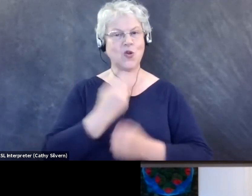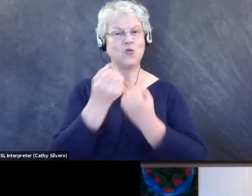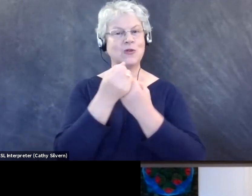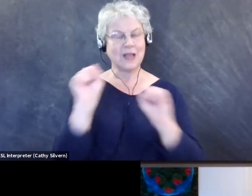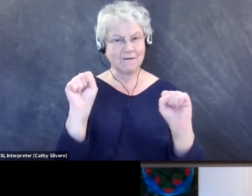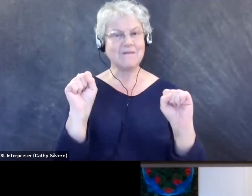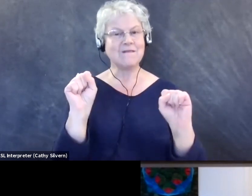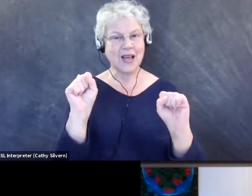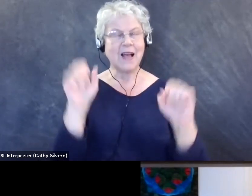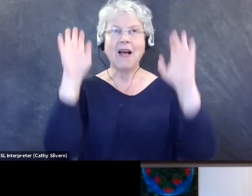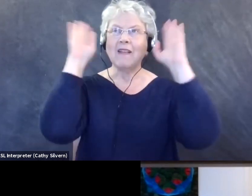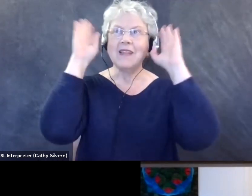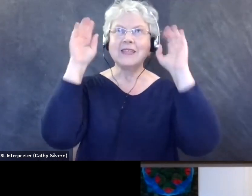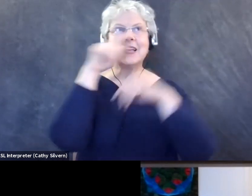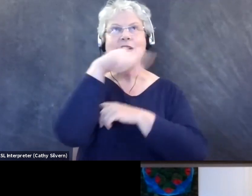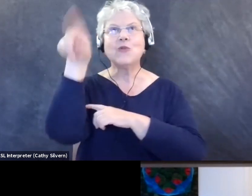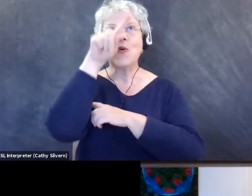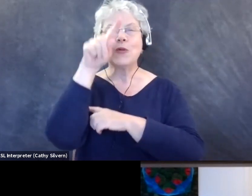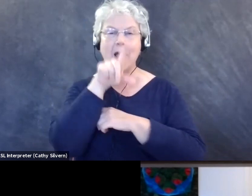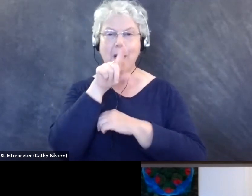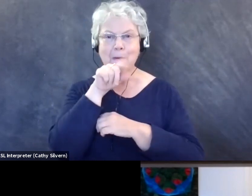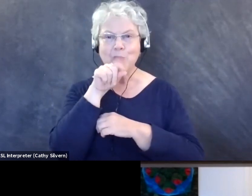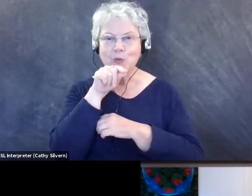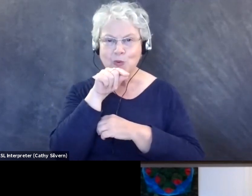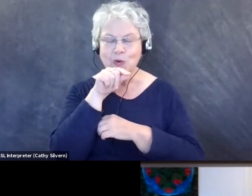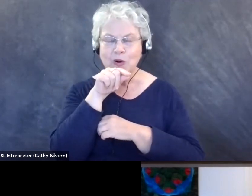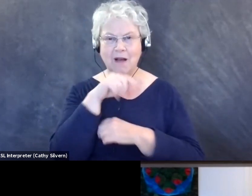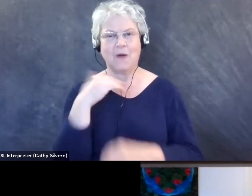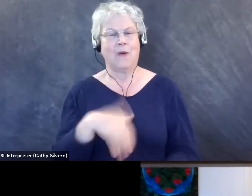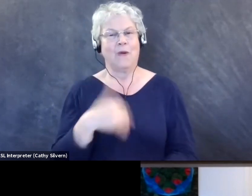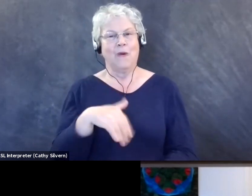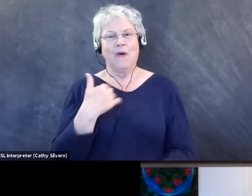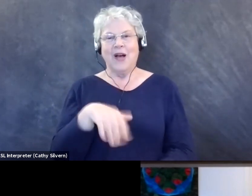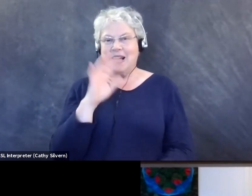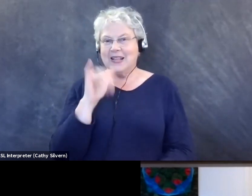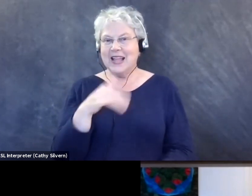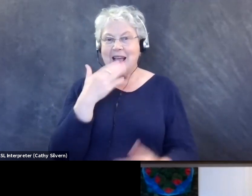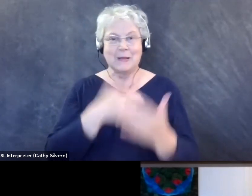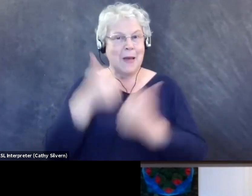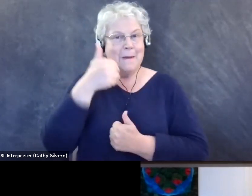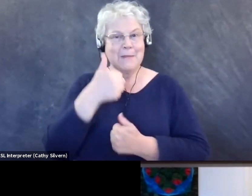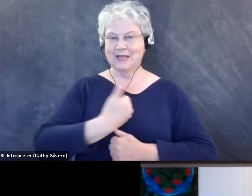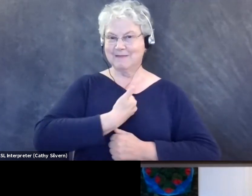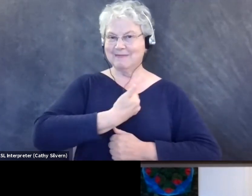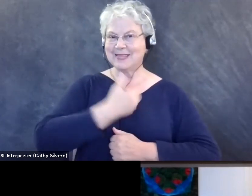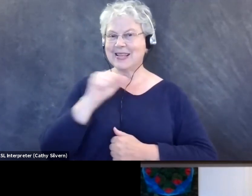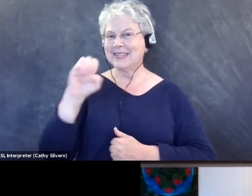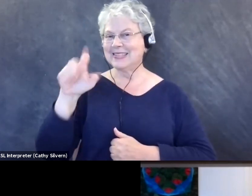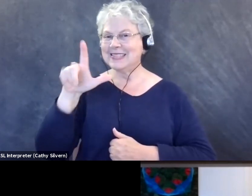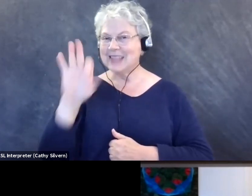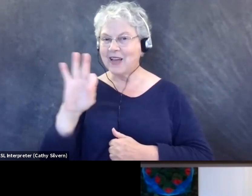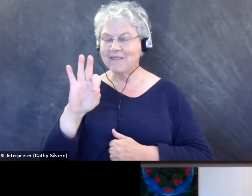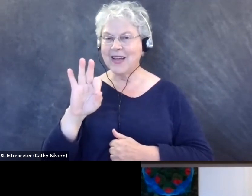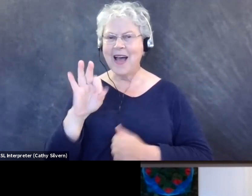listening to birds. And I just thought, this is my best self. And I've got to make sure